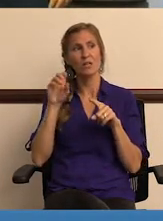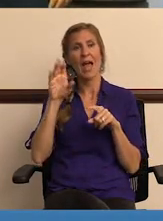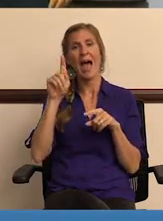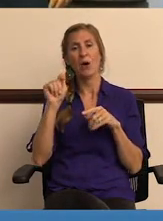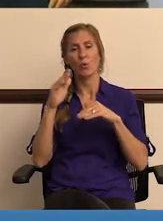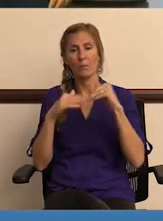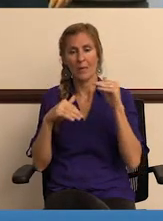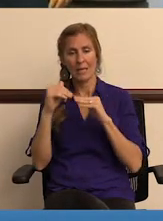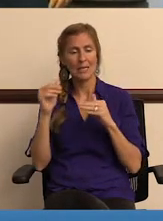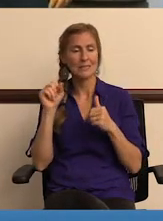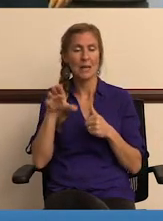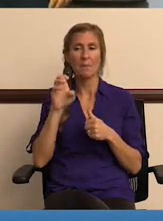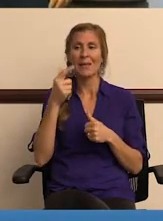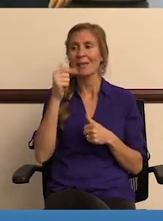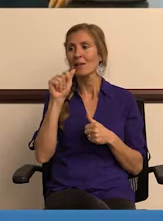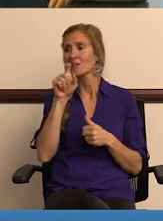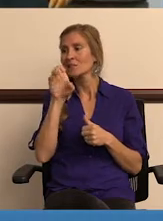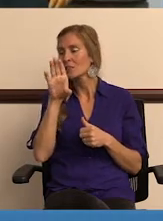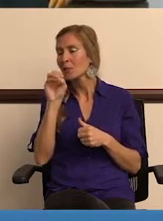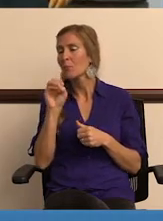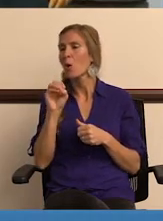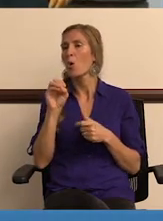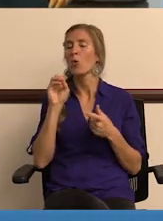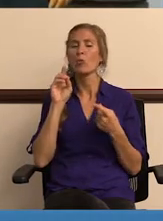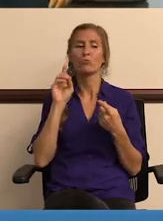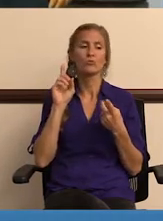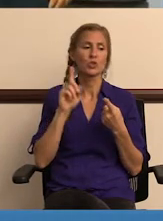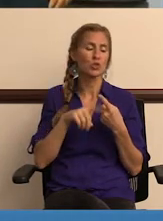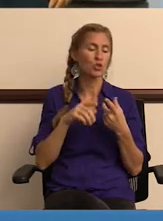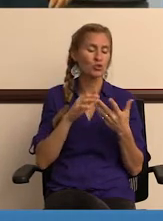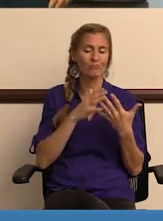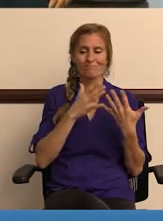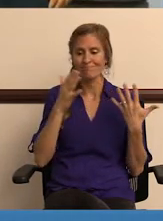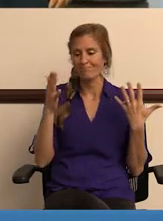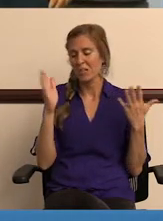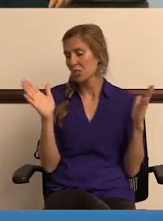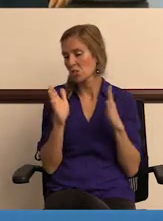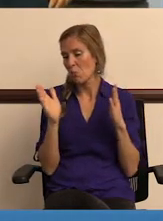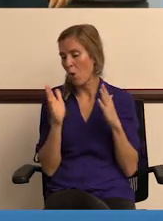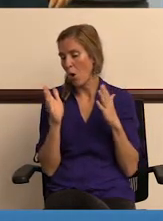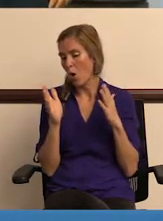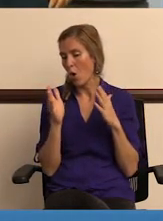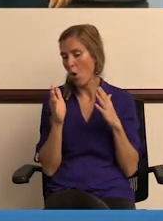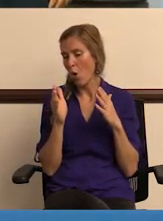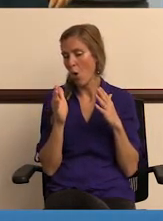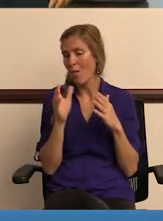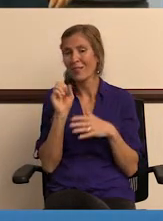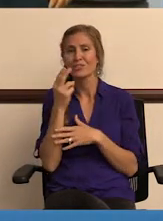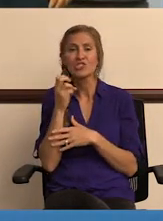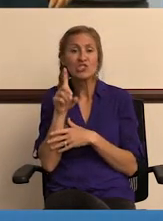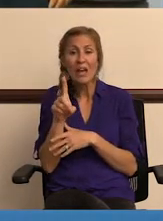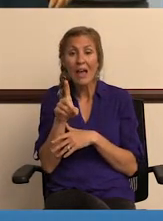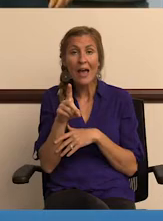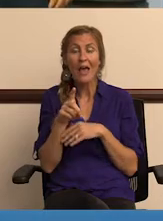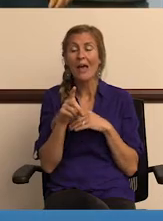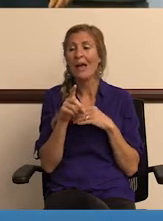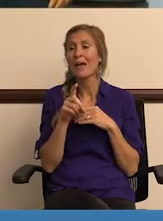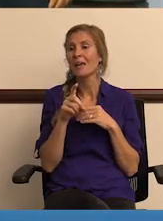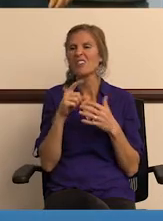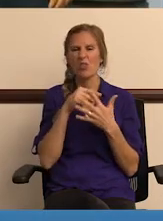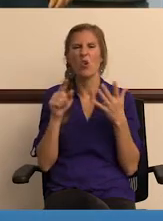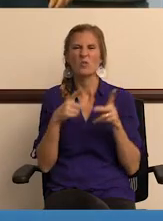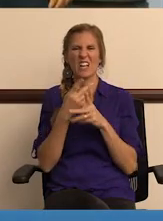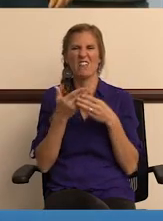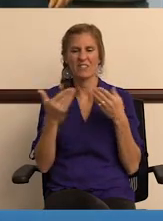outbuildings, which could include anything from, you know, a gazebo to, you know, a small maintenance shed,